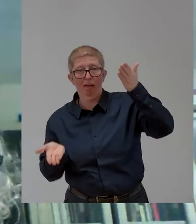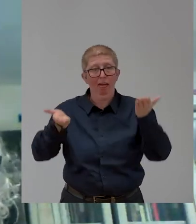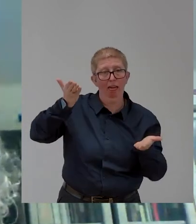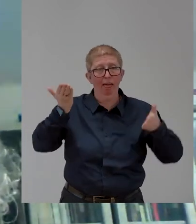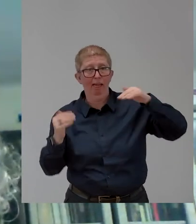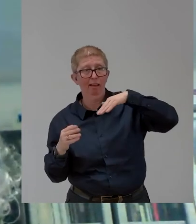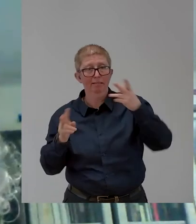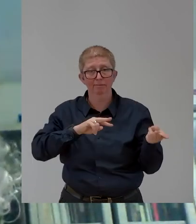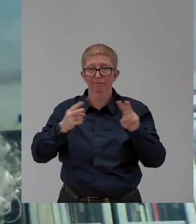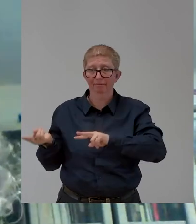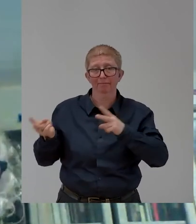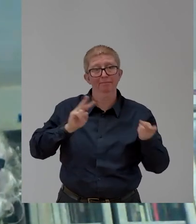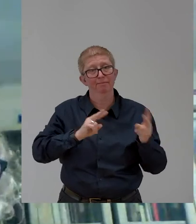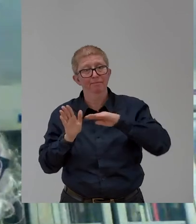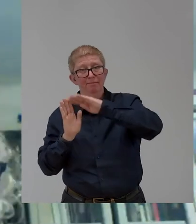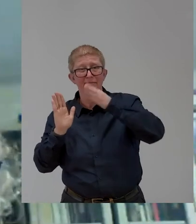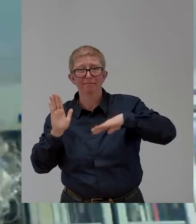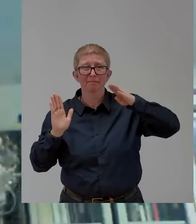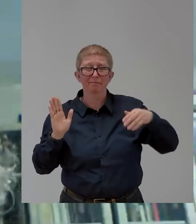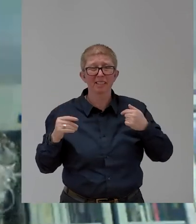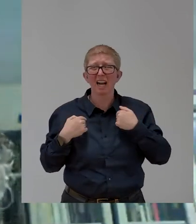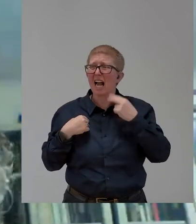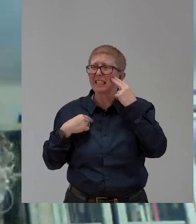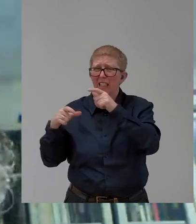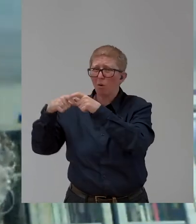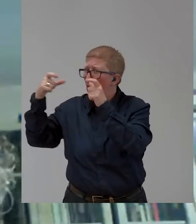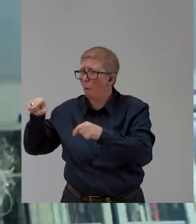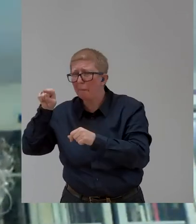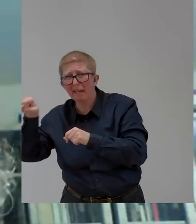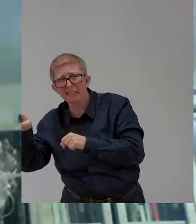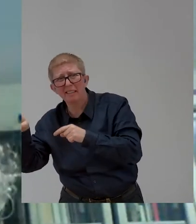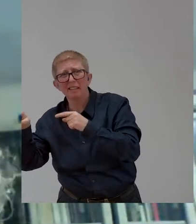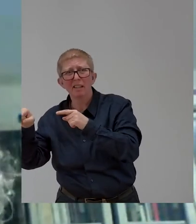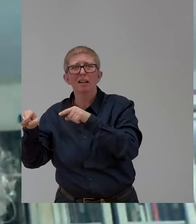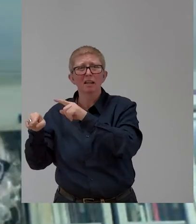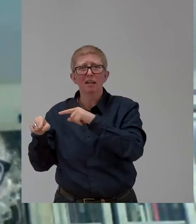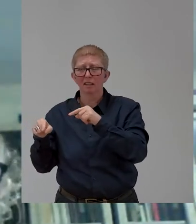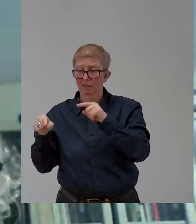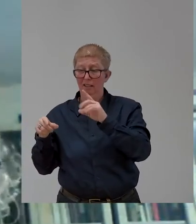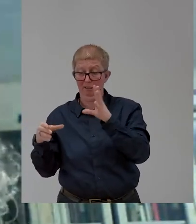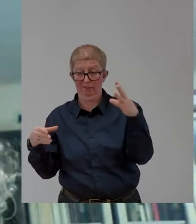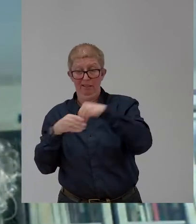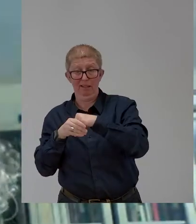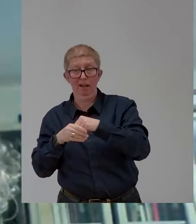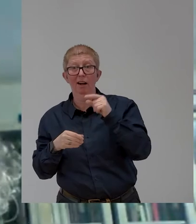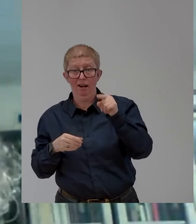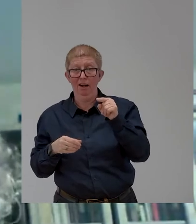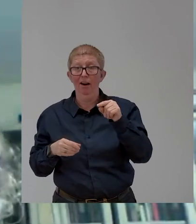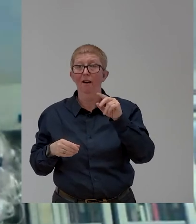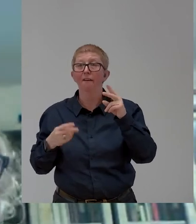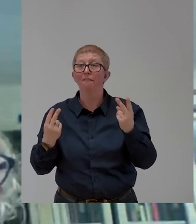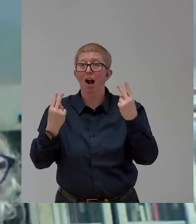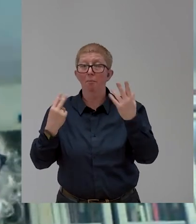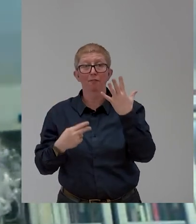I see the number of companies that have joined the value of 100 even in 2020, such a complicated year. The increase in membership that we have had